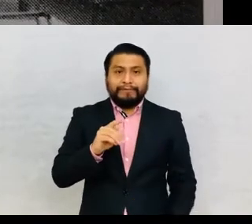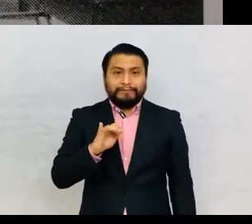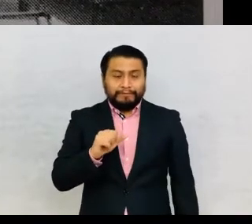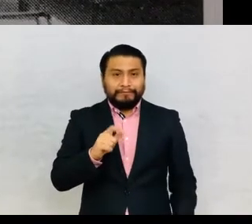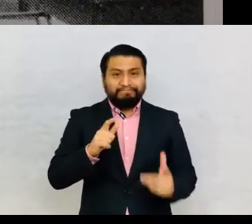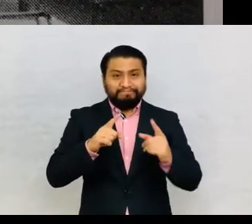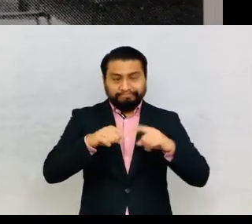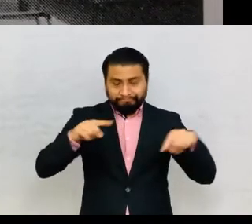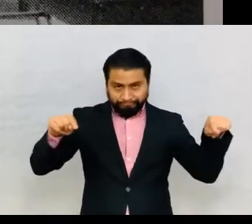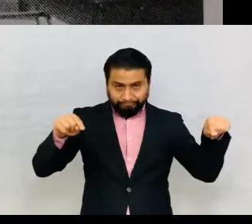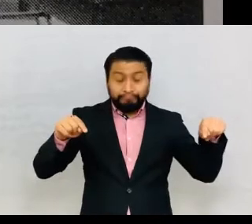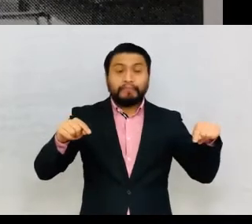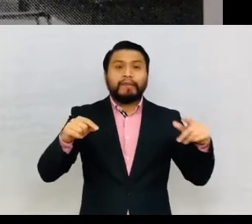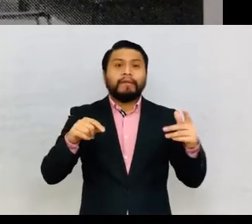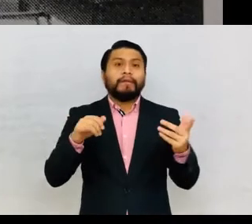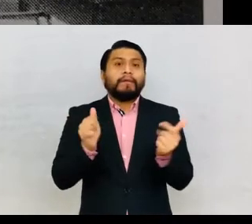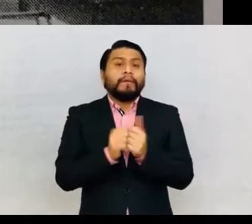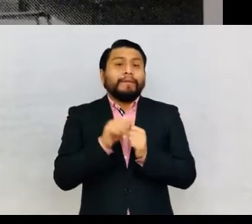With that,